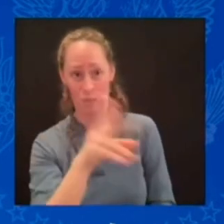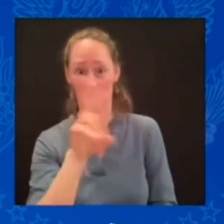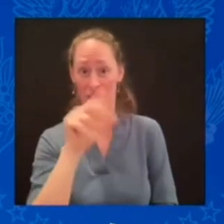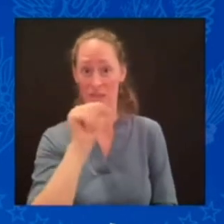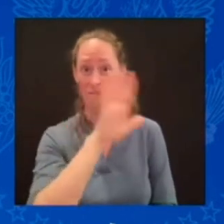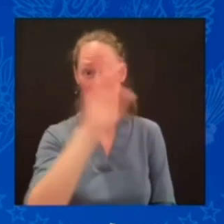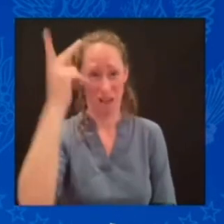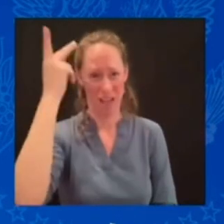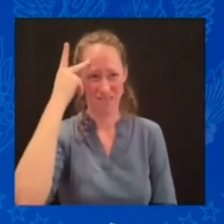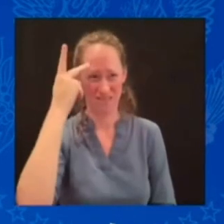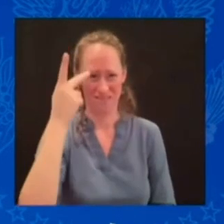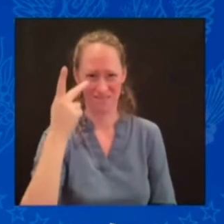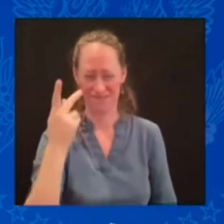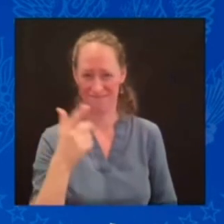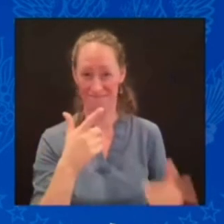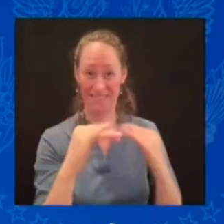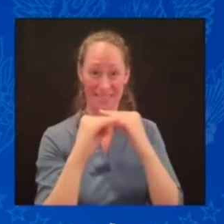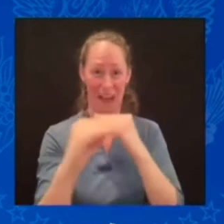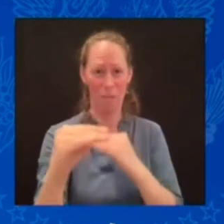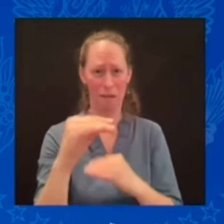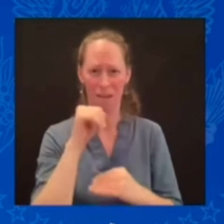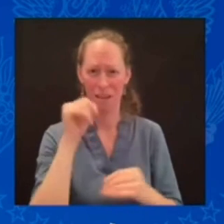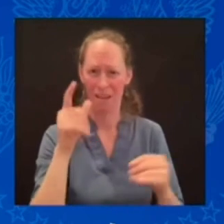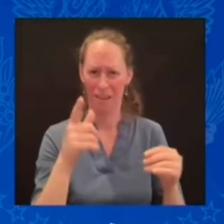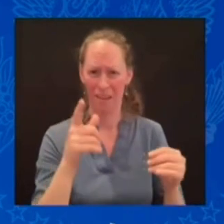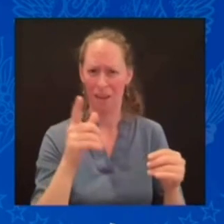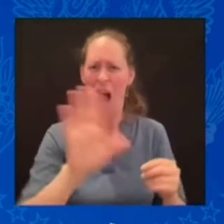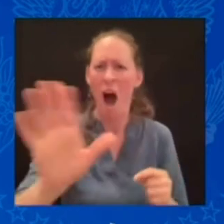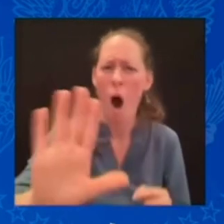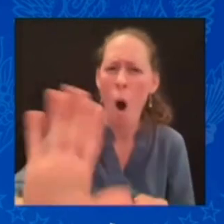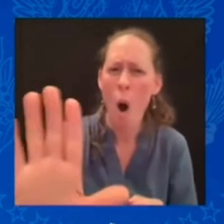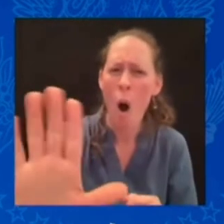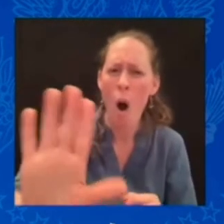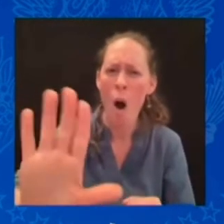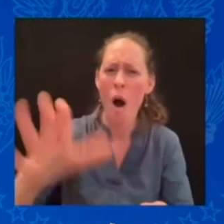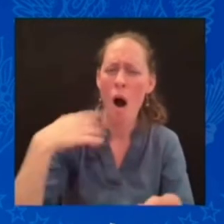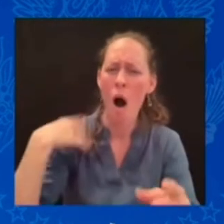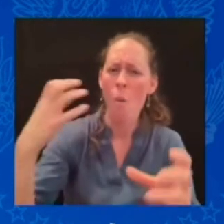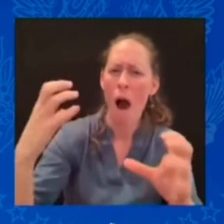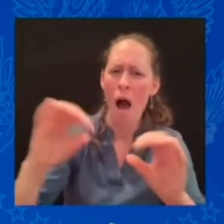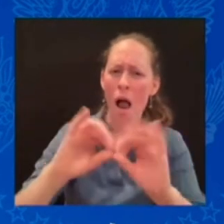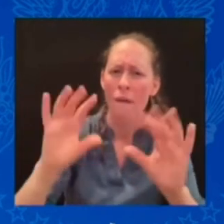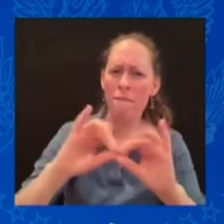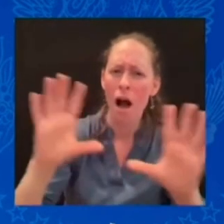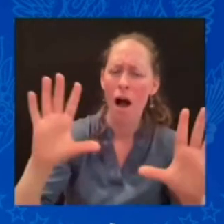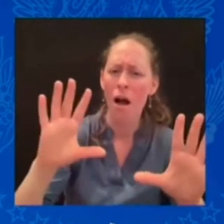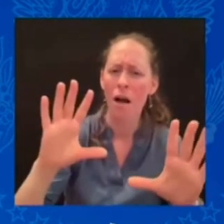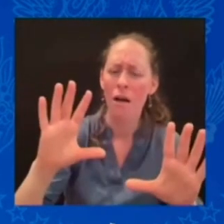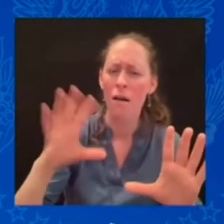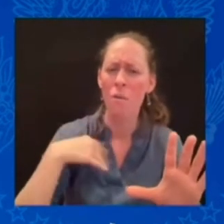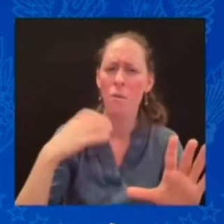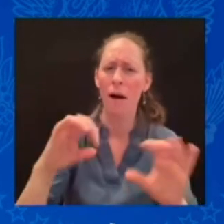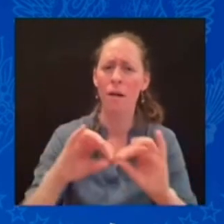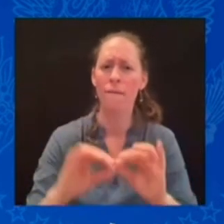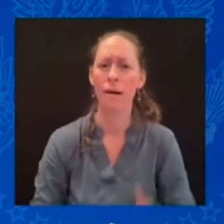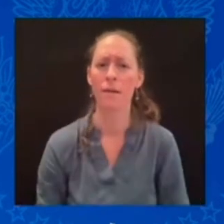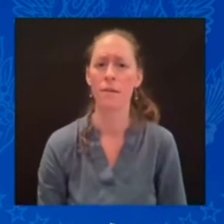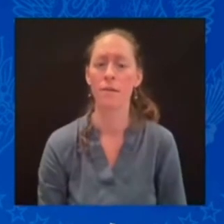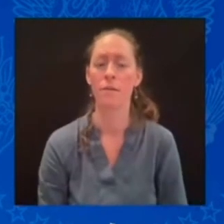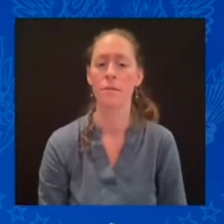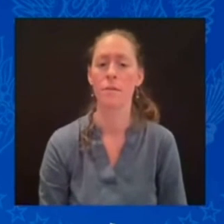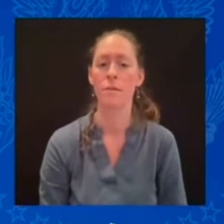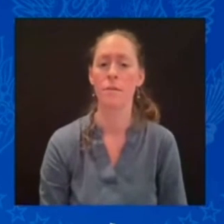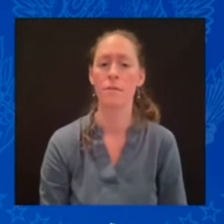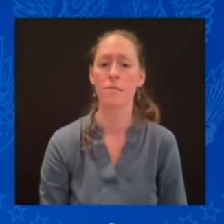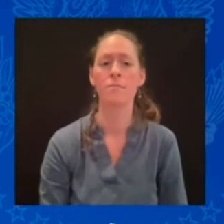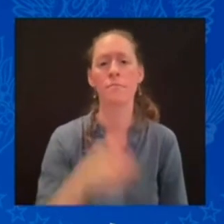be clear. I didn't say we didn't guarantee it. We couldn't guarantee the future. You can't tell me whether you're going to be able to go home tonight. No one can be sure what they're going to